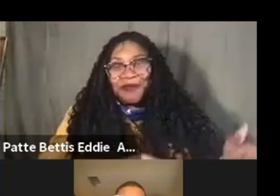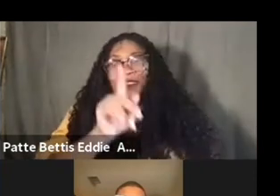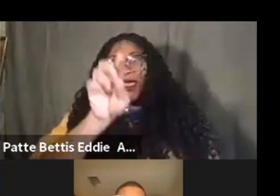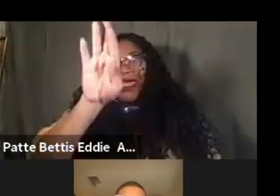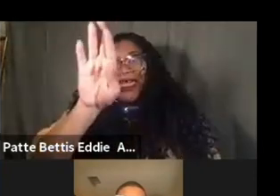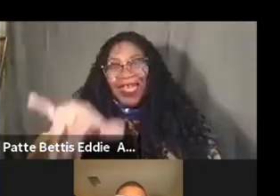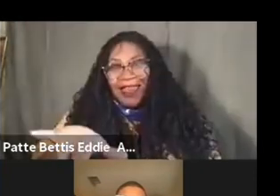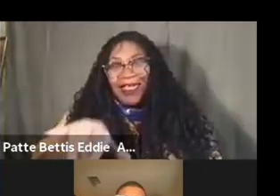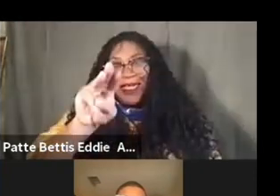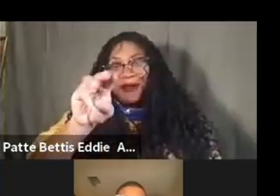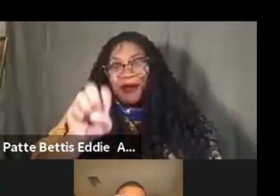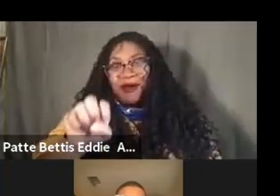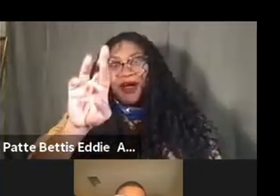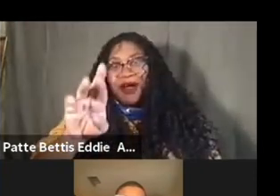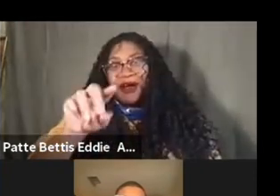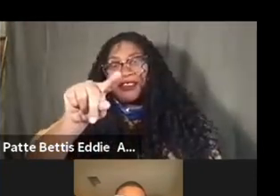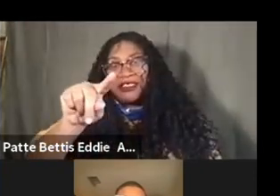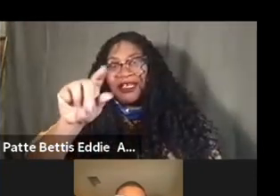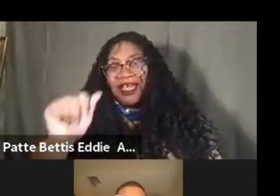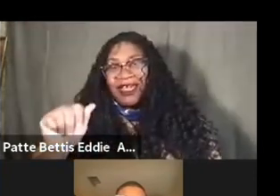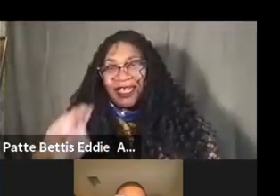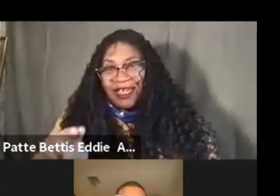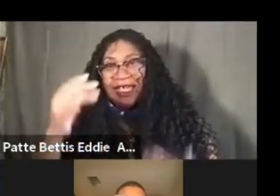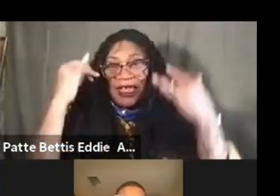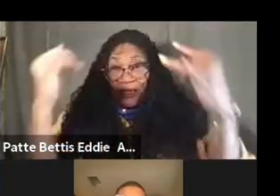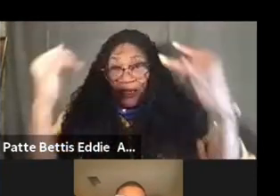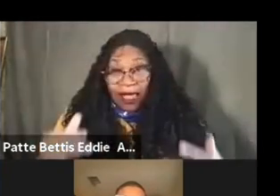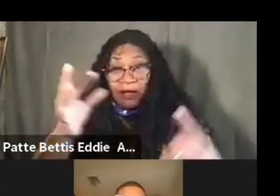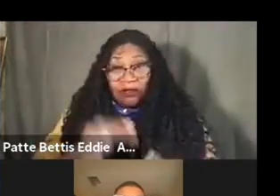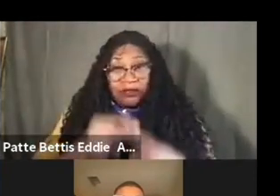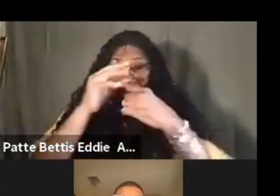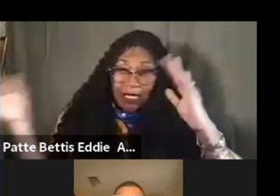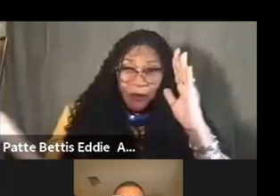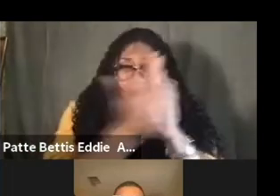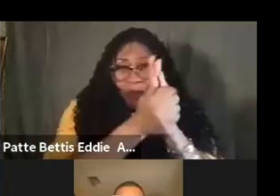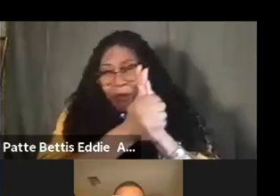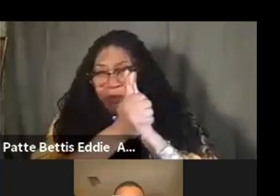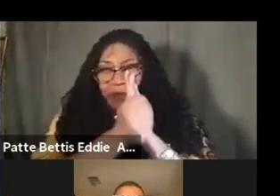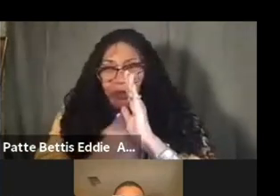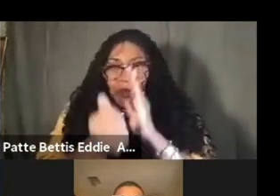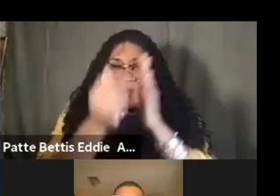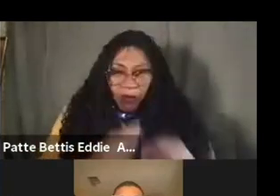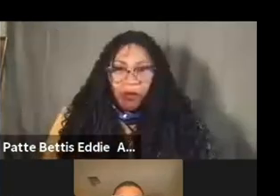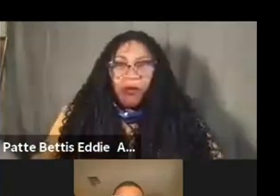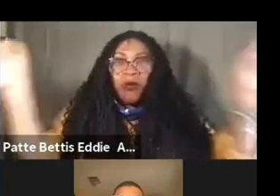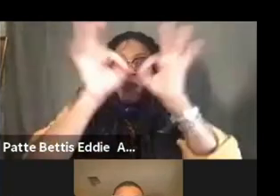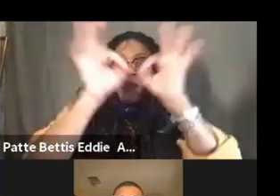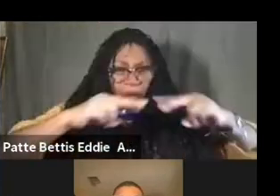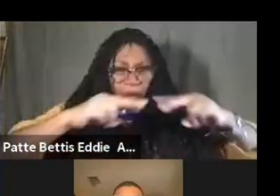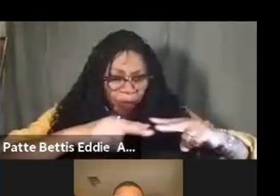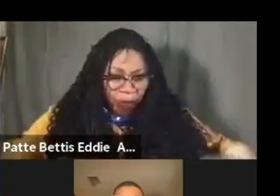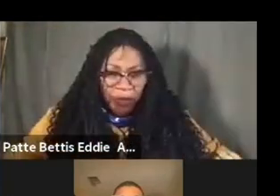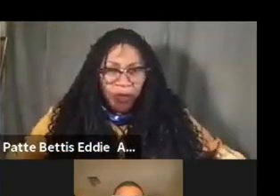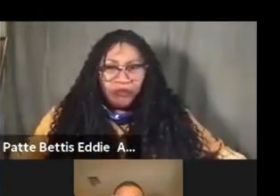curator, author, educator, and activist who specializes in critical race curatorial analyses. Her